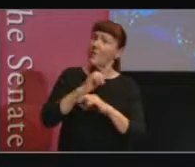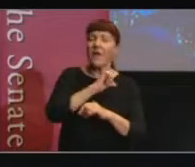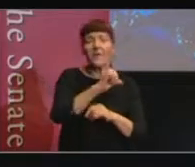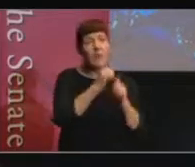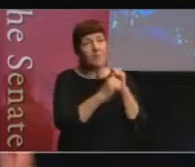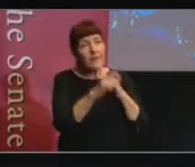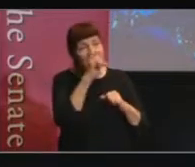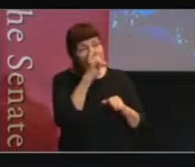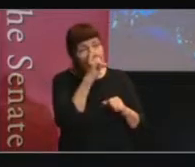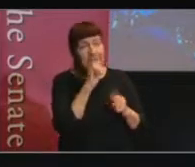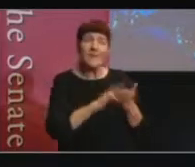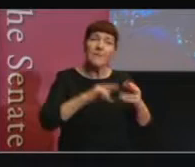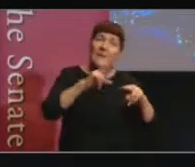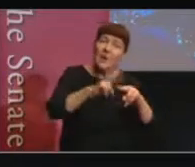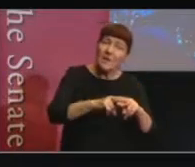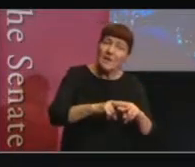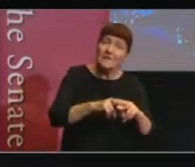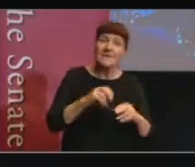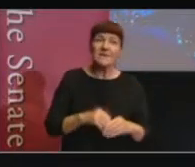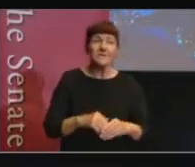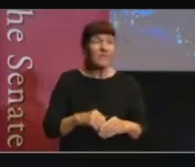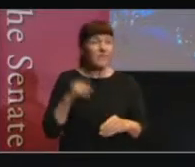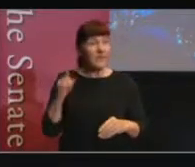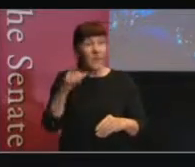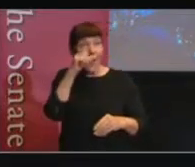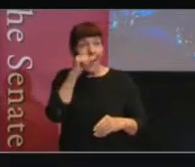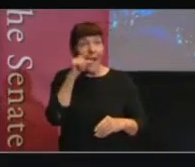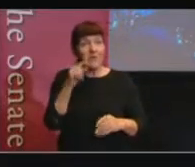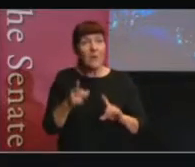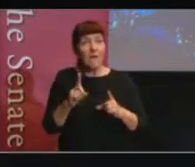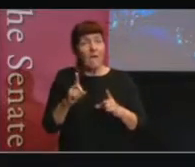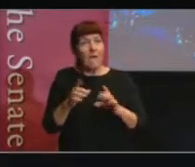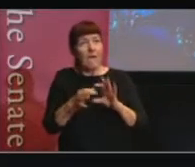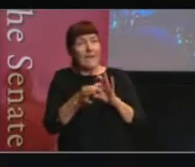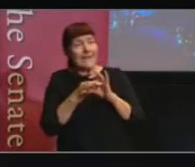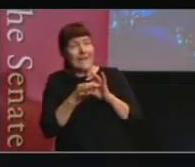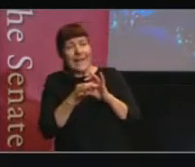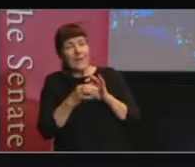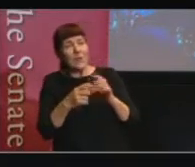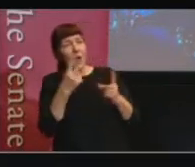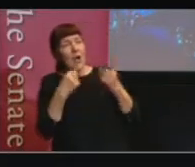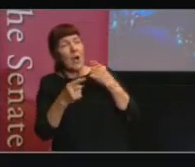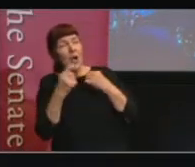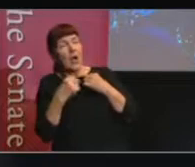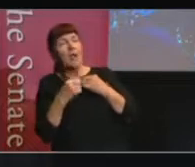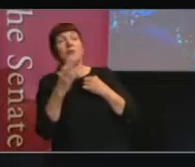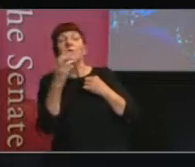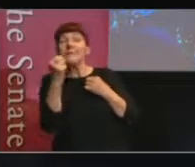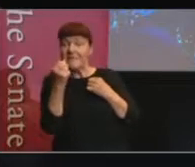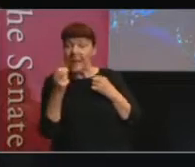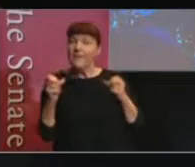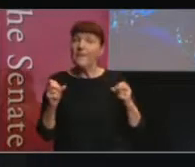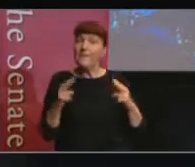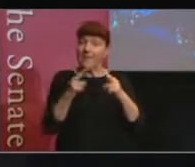sisters, their parents, and they were able to connect in a real way to some parliamentarians who